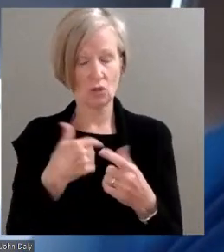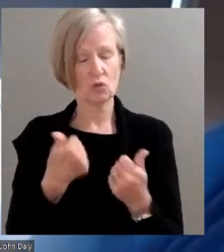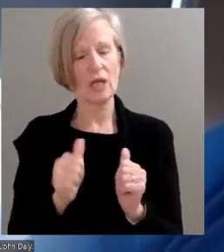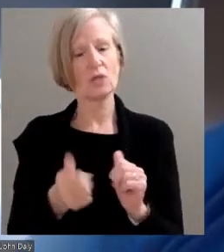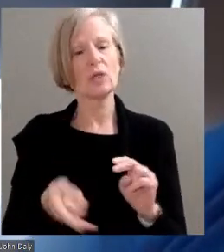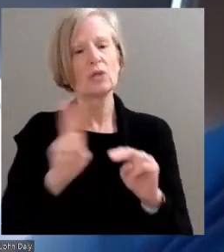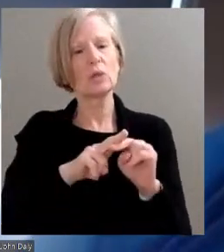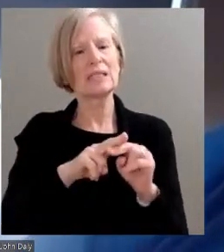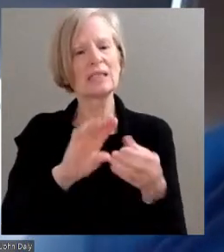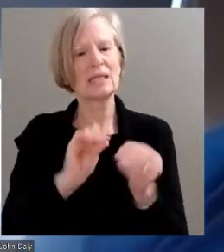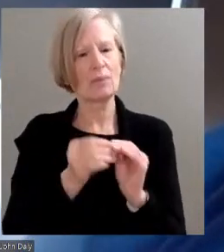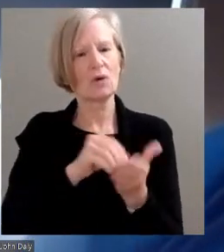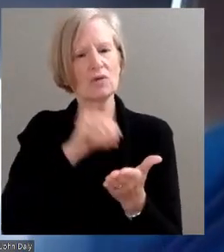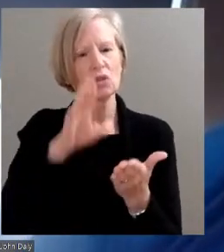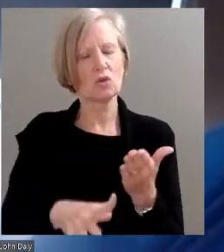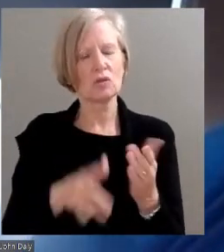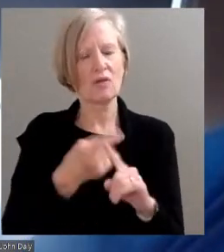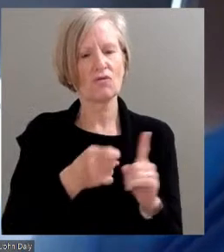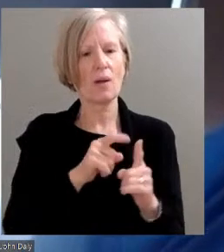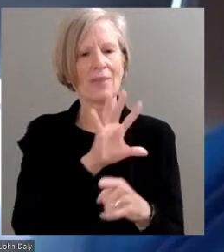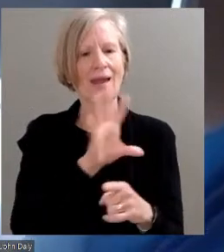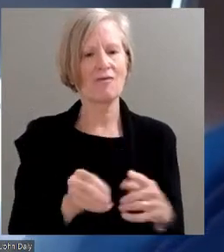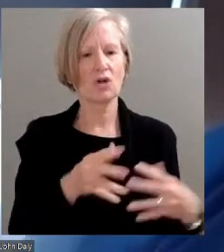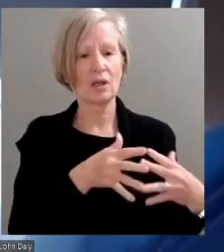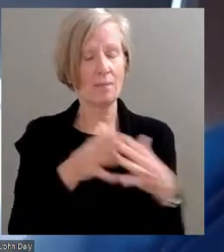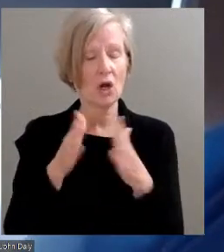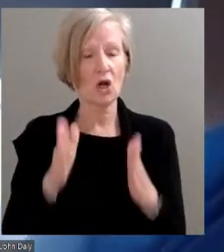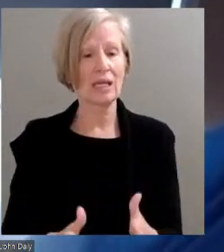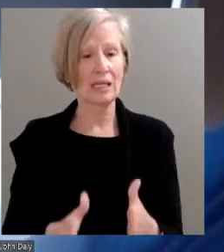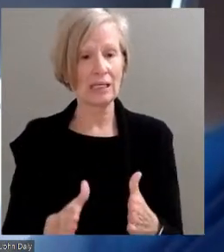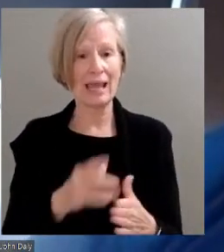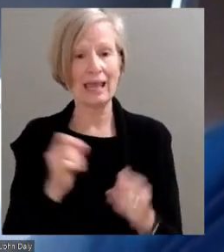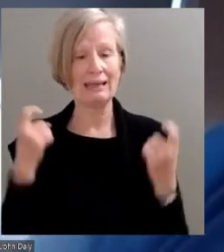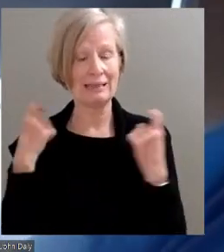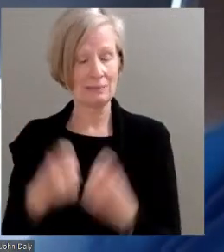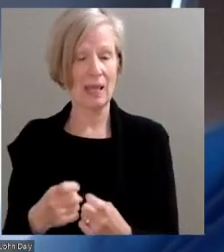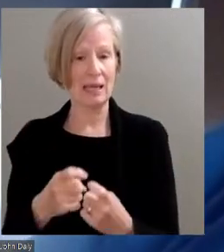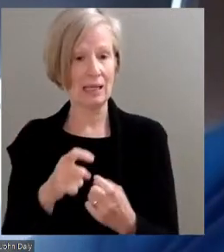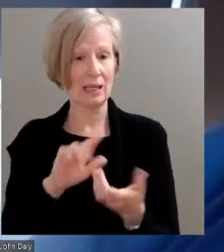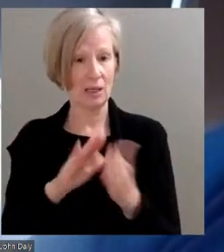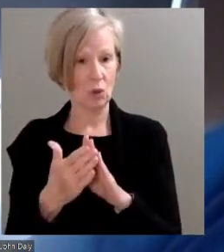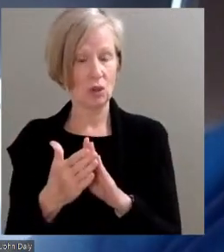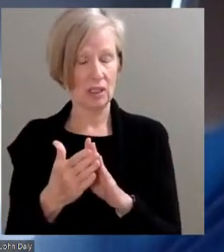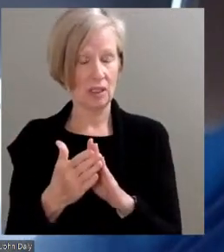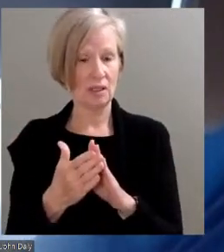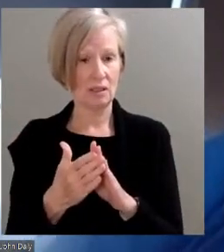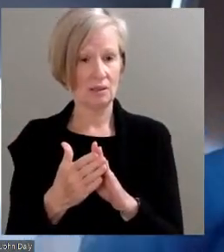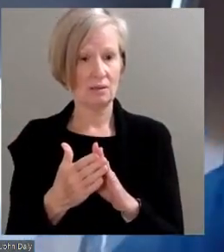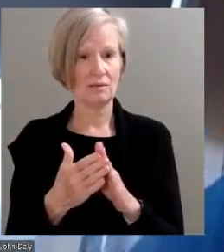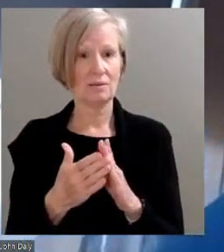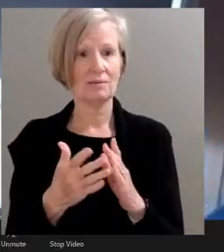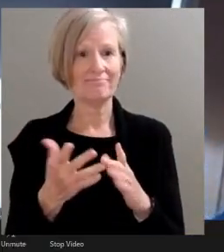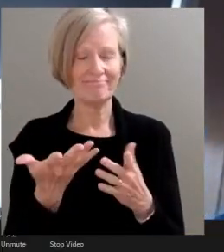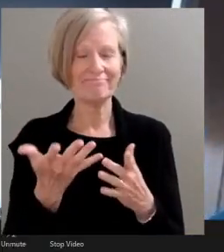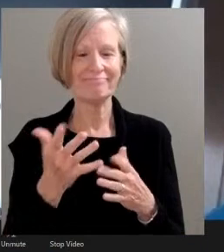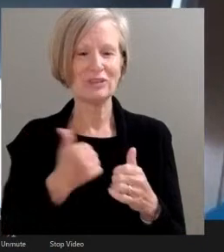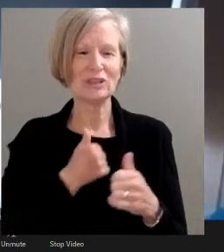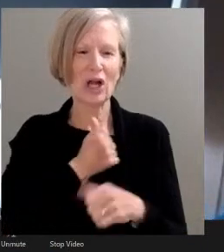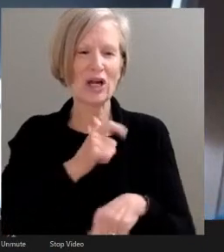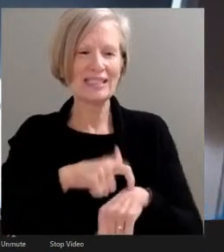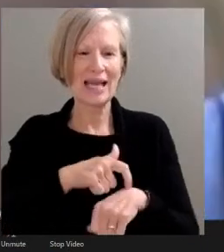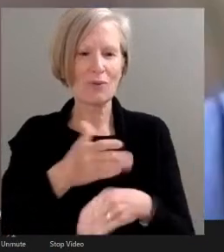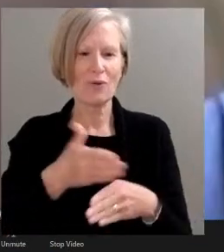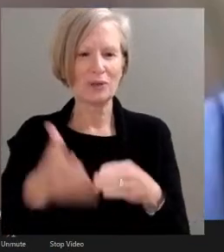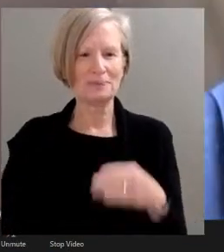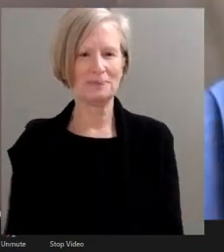from both the African-American community and the Hispanic community. All right, Mr. Daly, we're going to have to leave it at that. It's time.